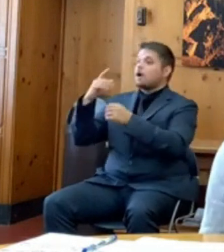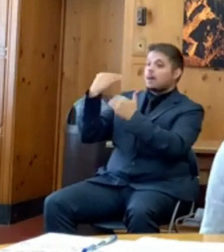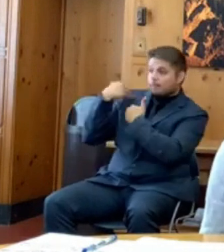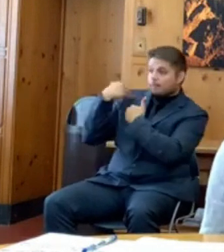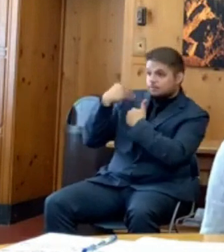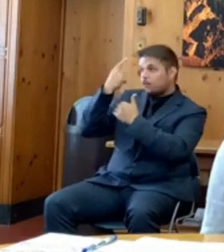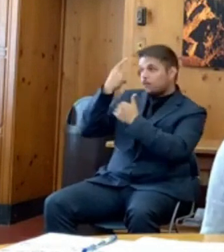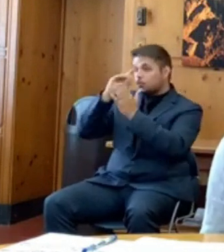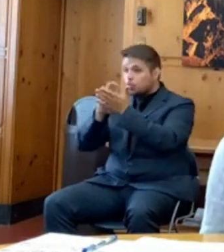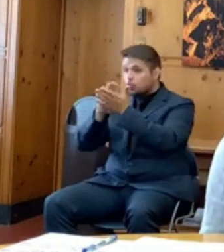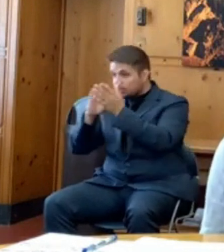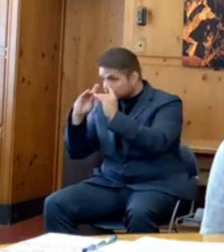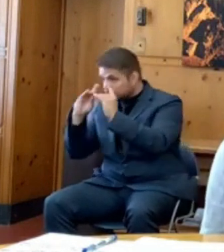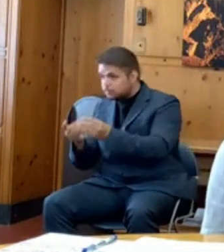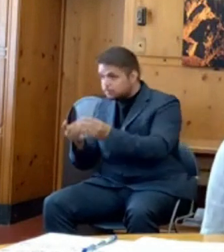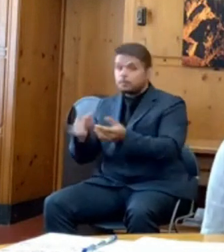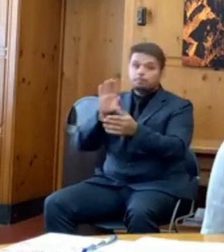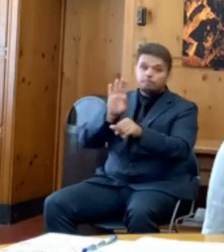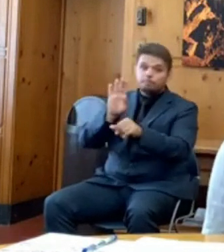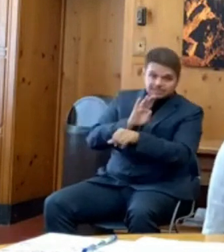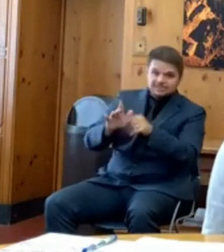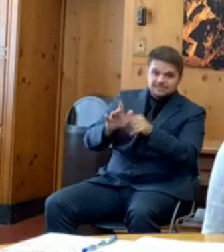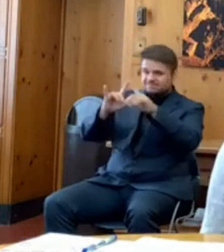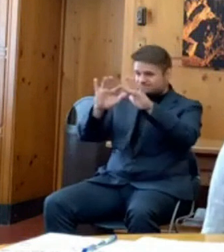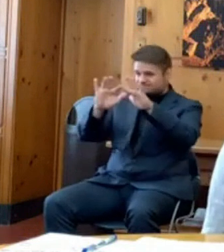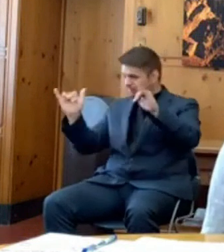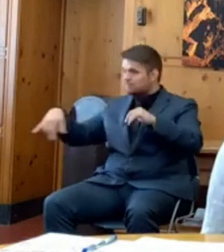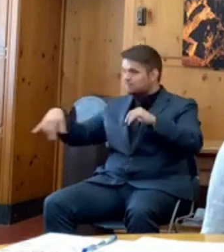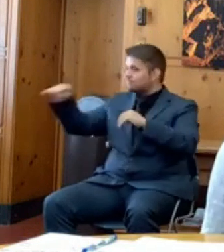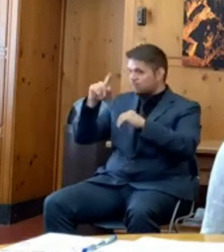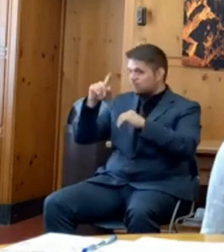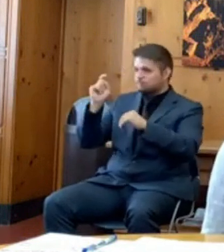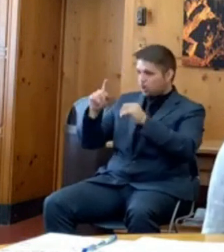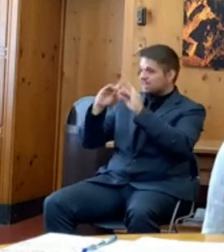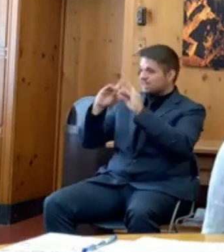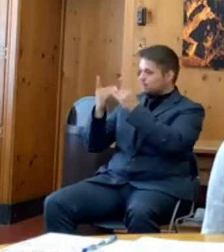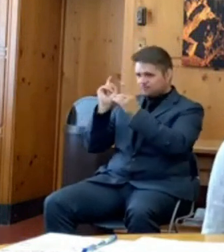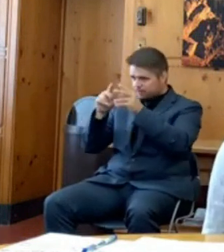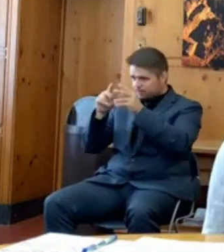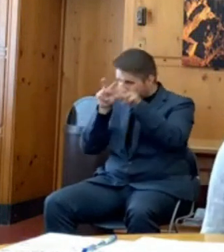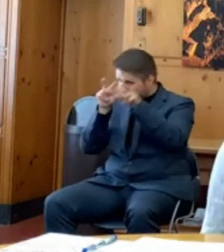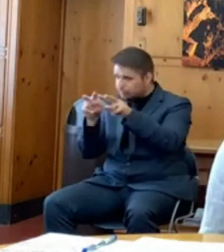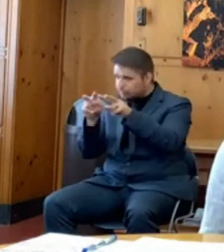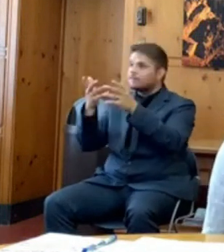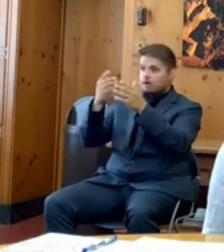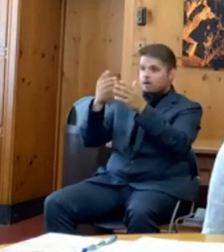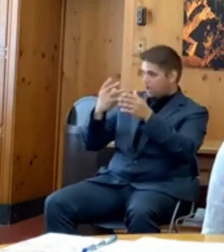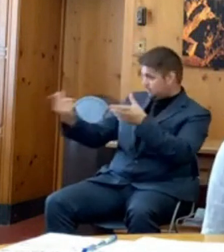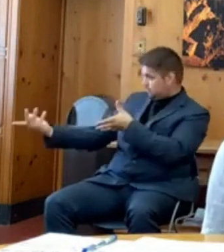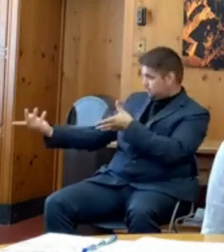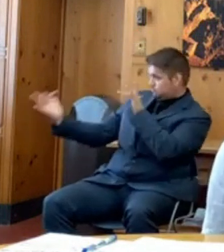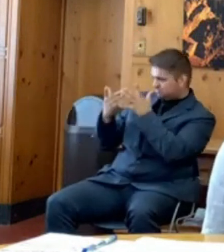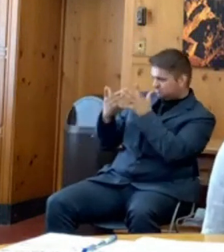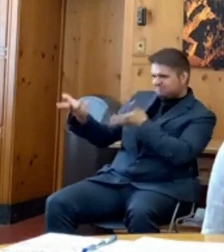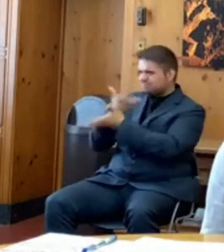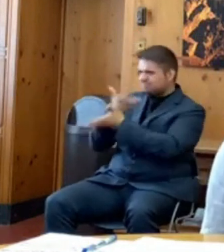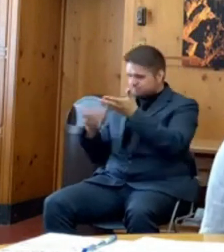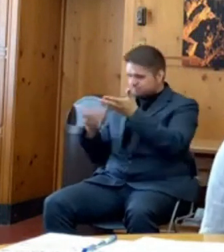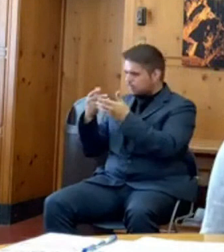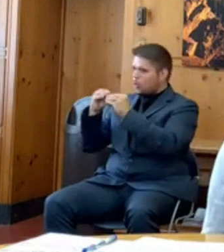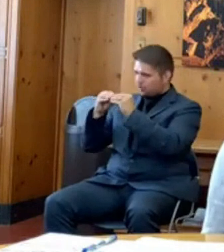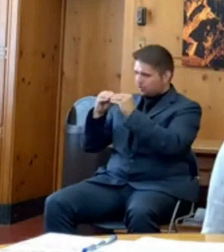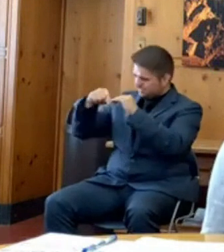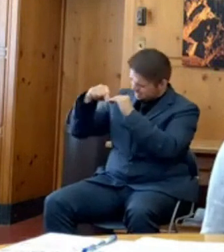businesses. So I think those would be the priorities. We haven't had any detailed conversations. Obviously, lawmakers worked